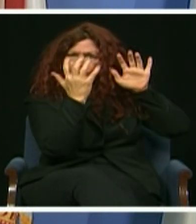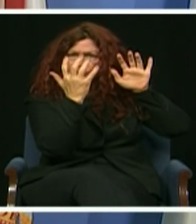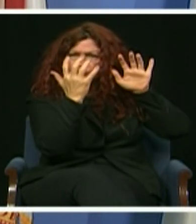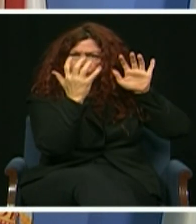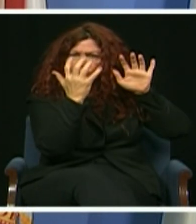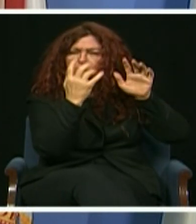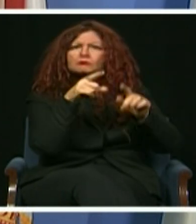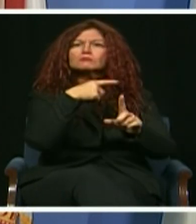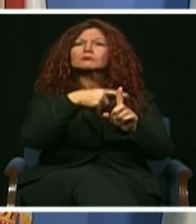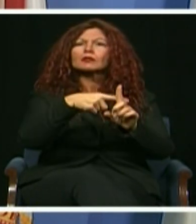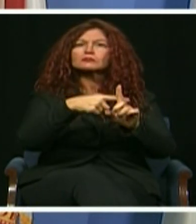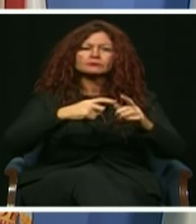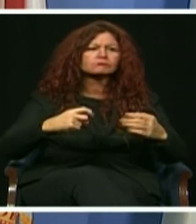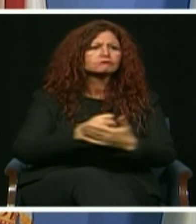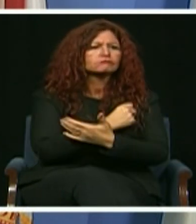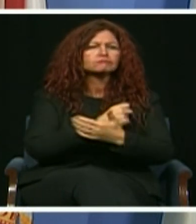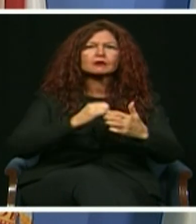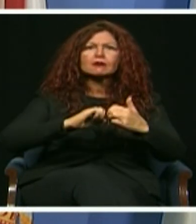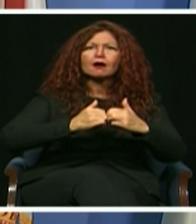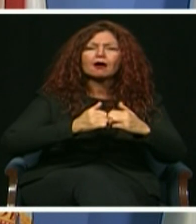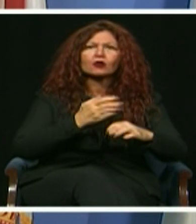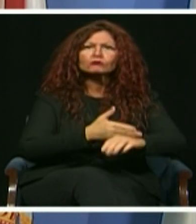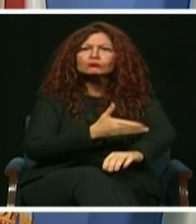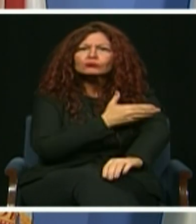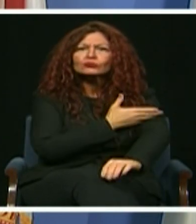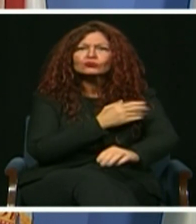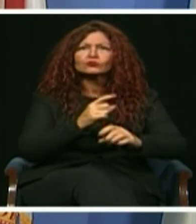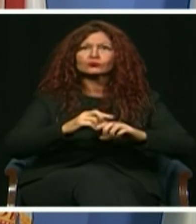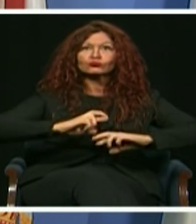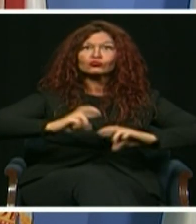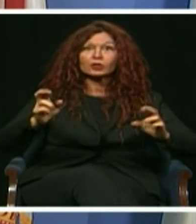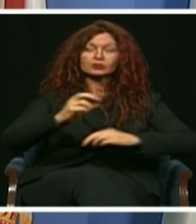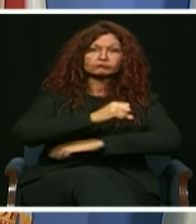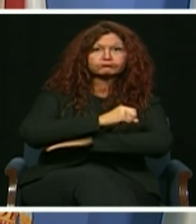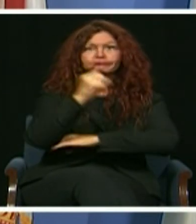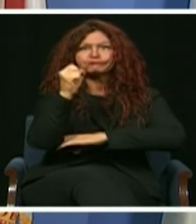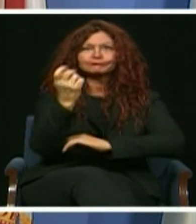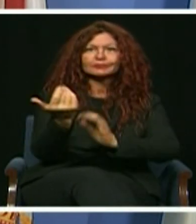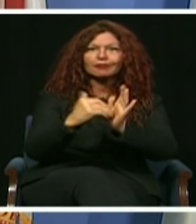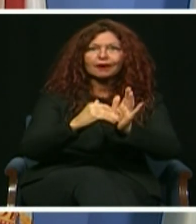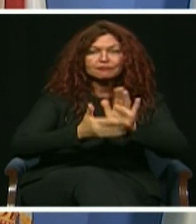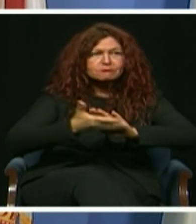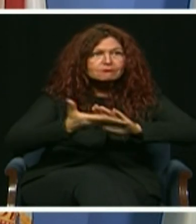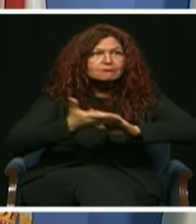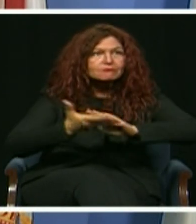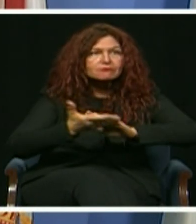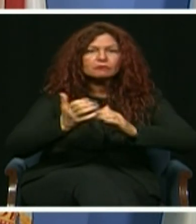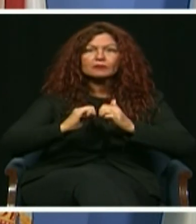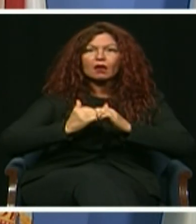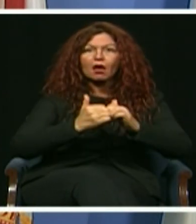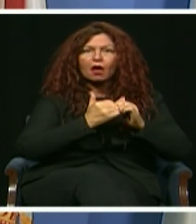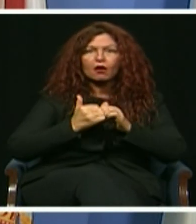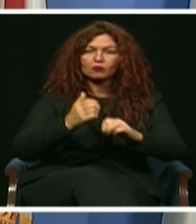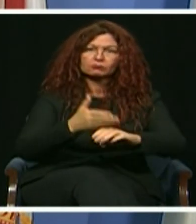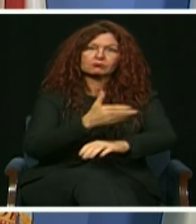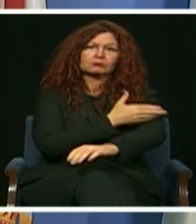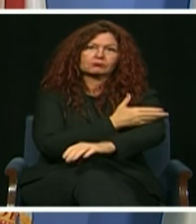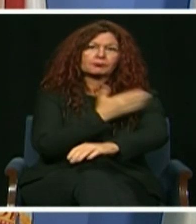equity, our economy, our environment, and renewed engagement with the residents we serve.